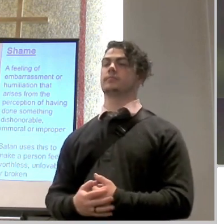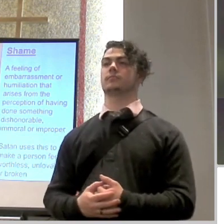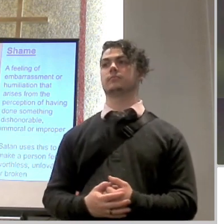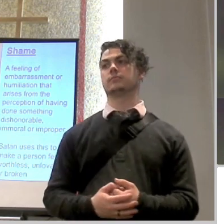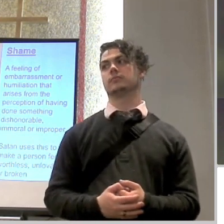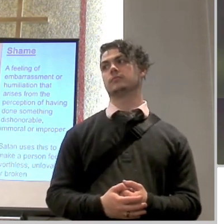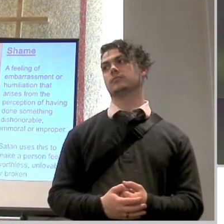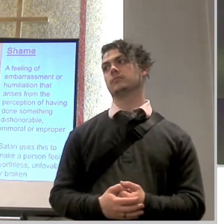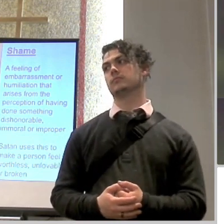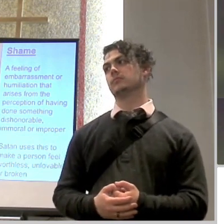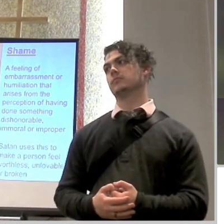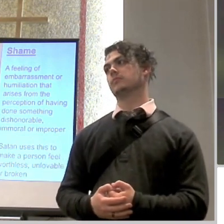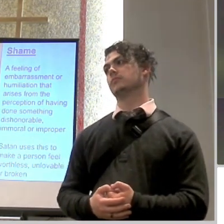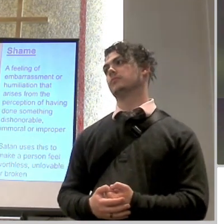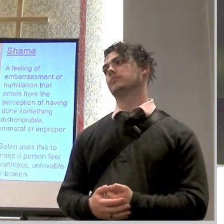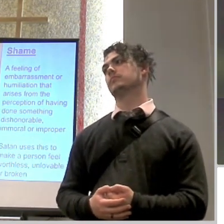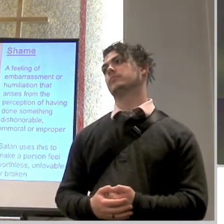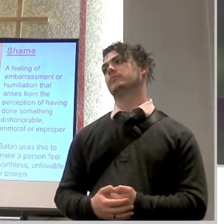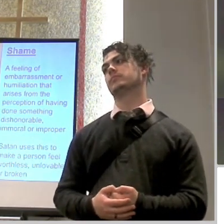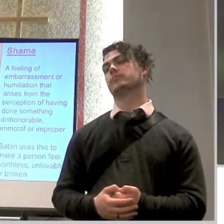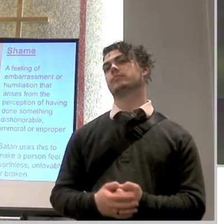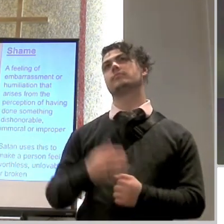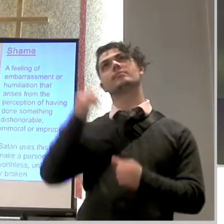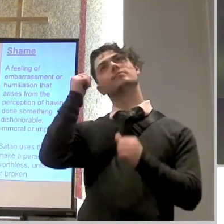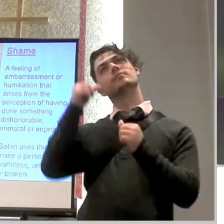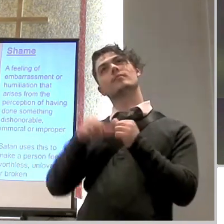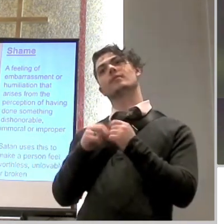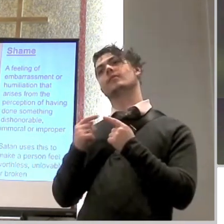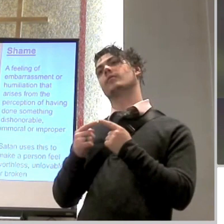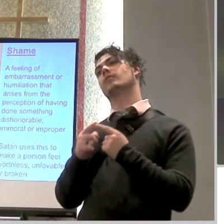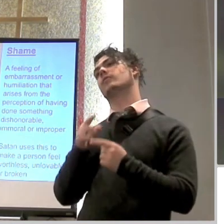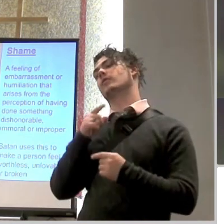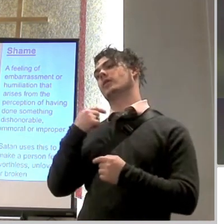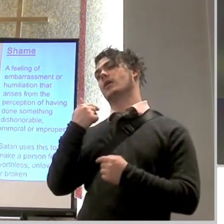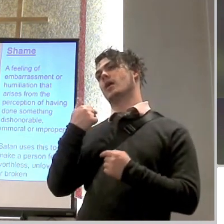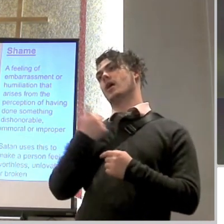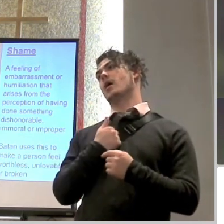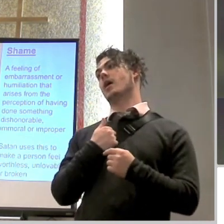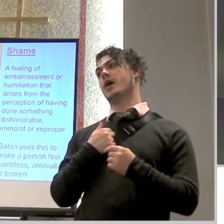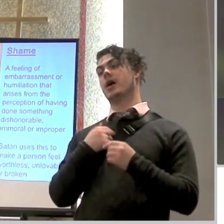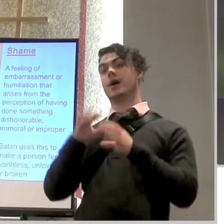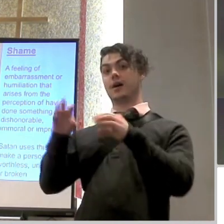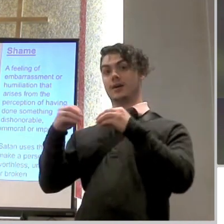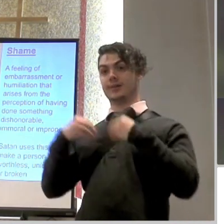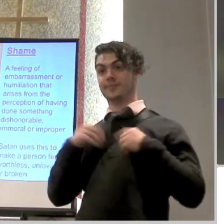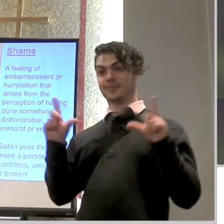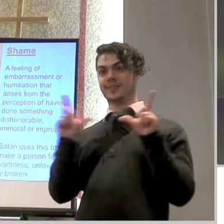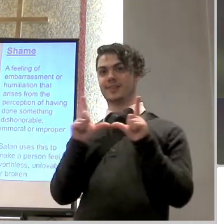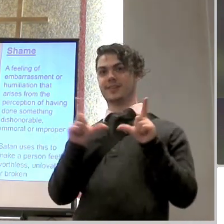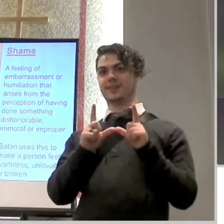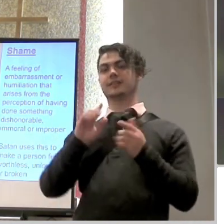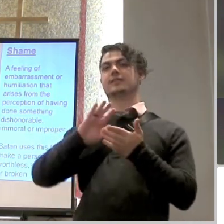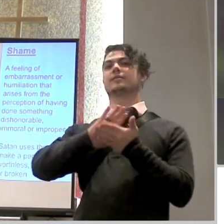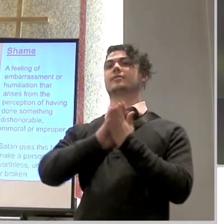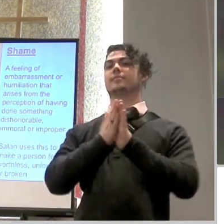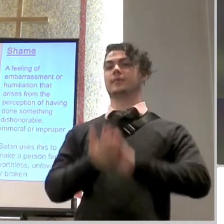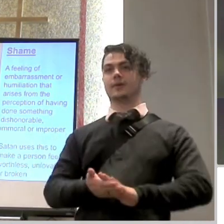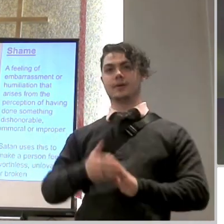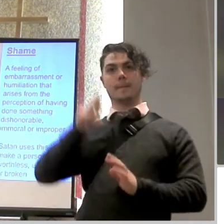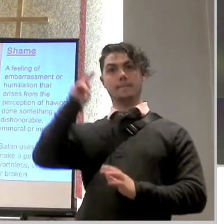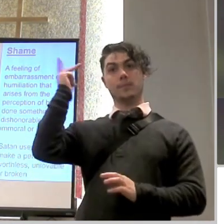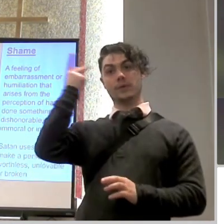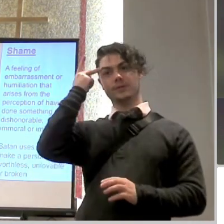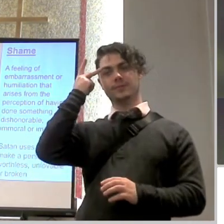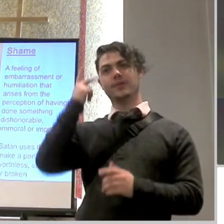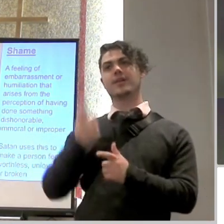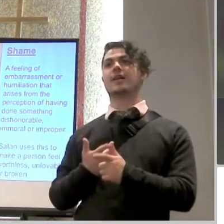i said oh yeah i remember when i got my license to become an assistant principal and i thought i had a job and then they said nope sorry somebody else got